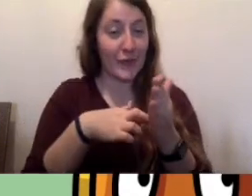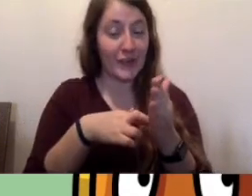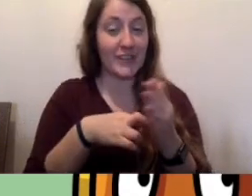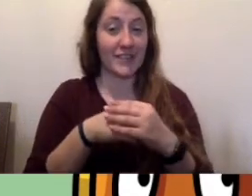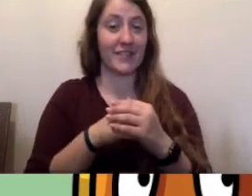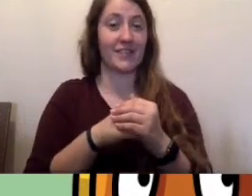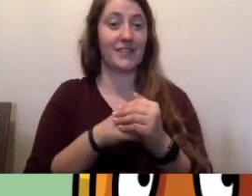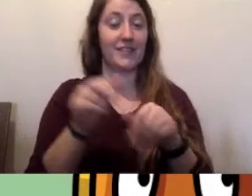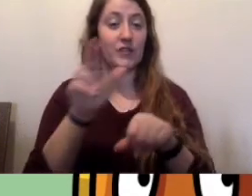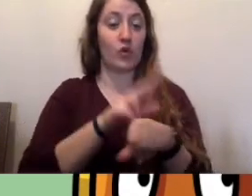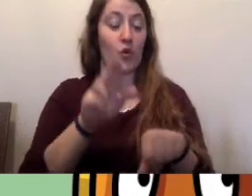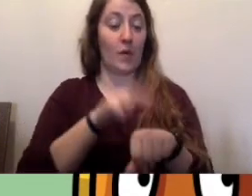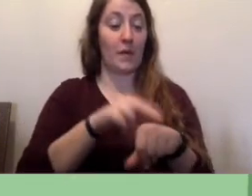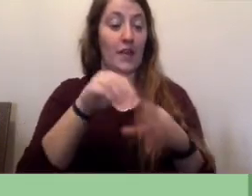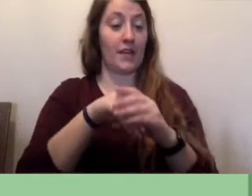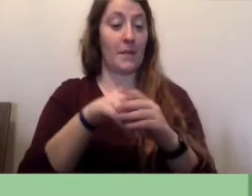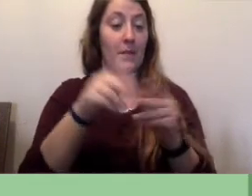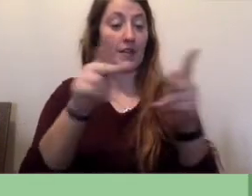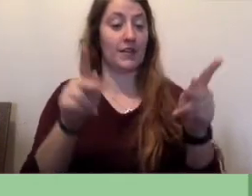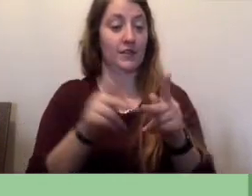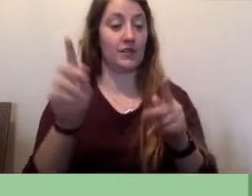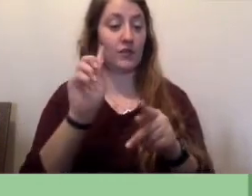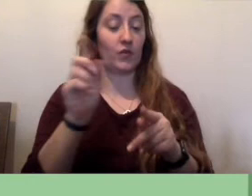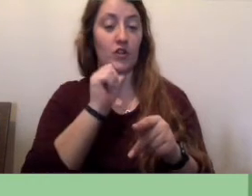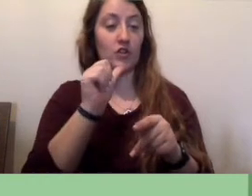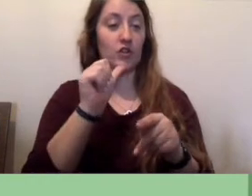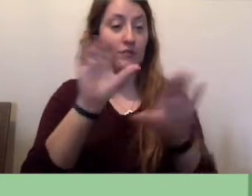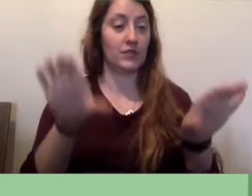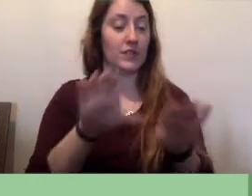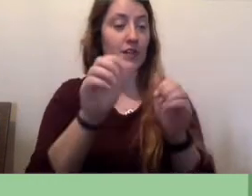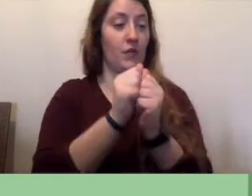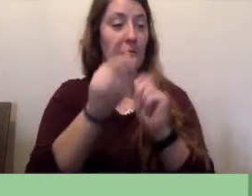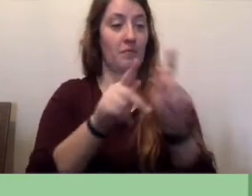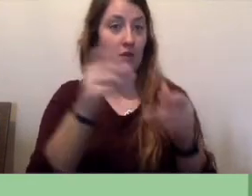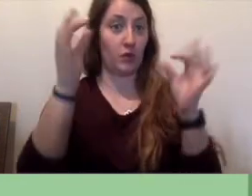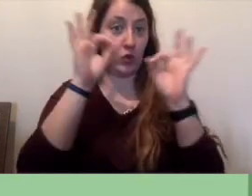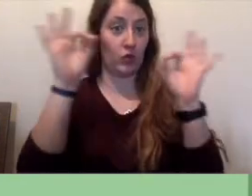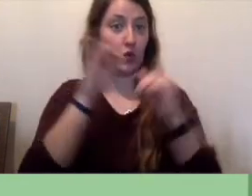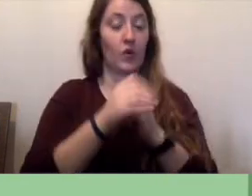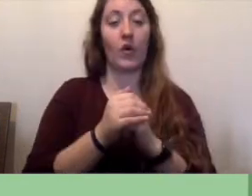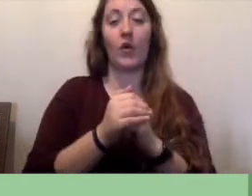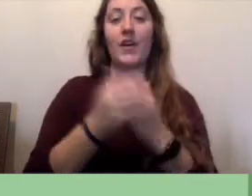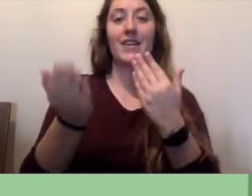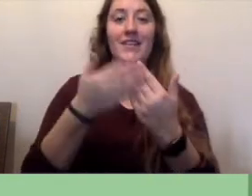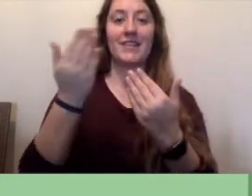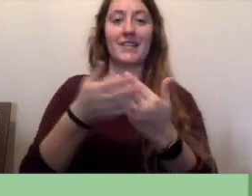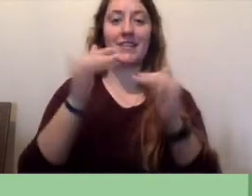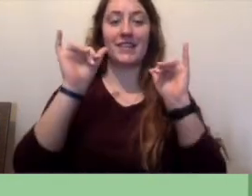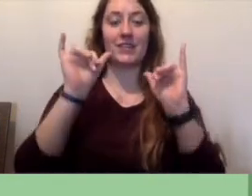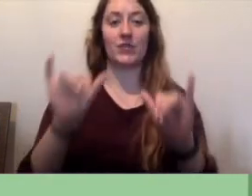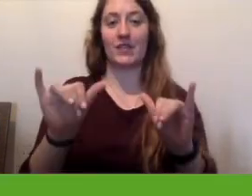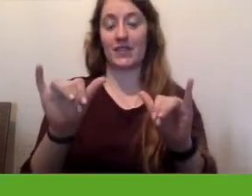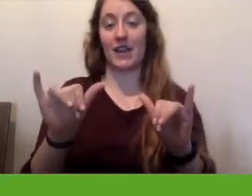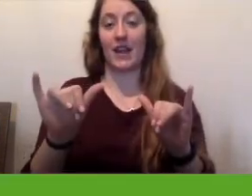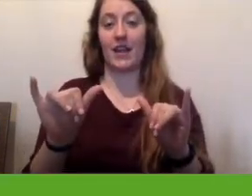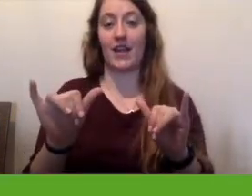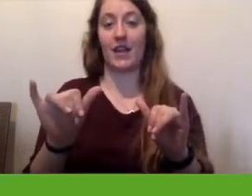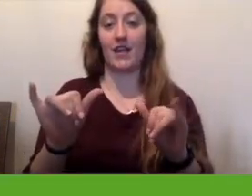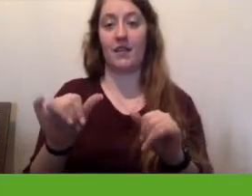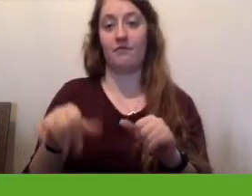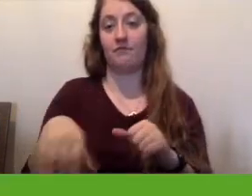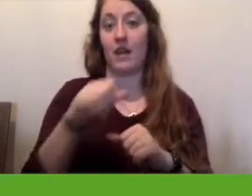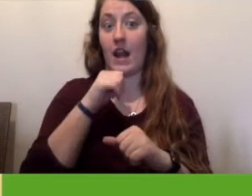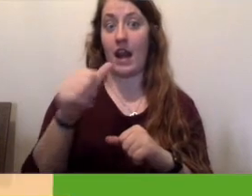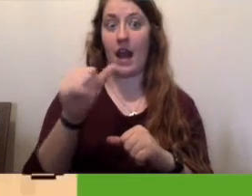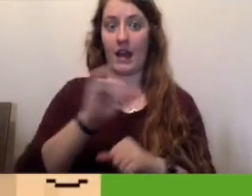where you're dealing with strangers. On the internet, it's pretty easy to stay anonymous or unidentified. Having a